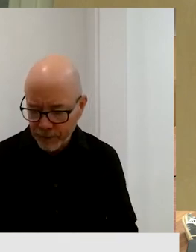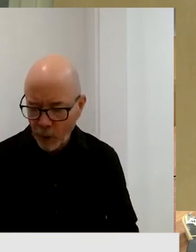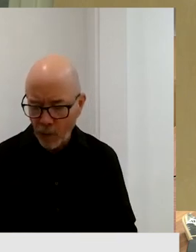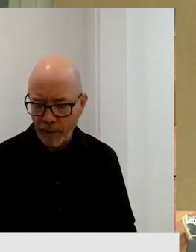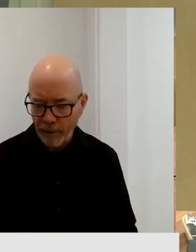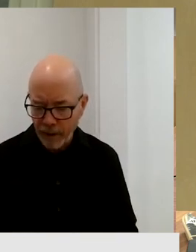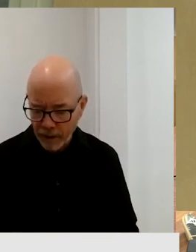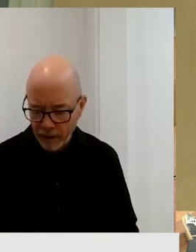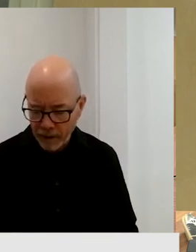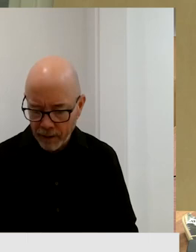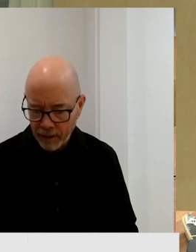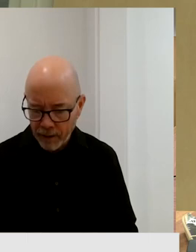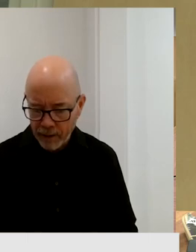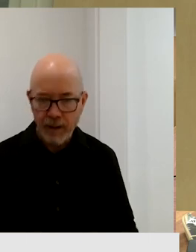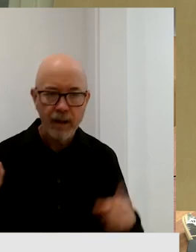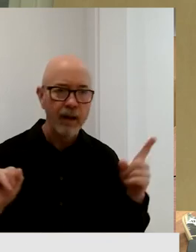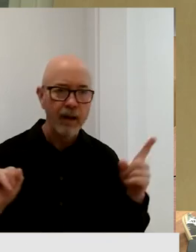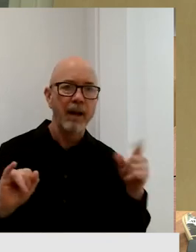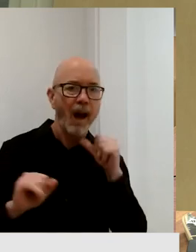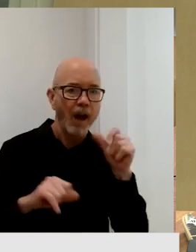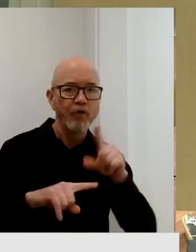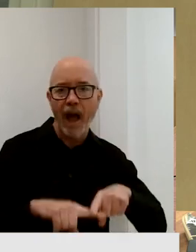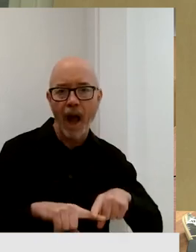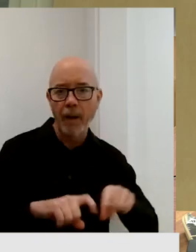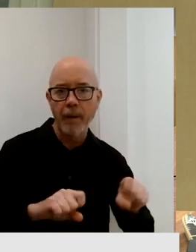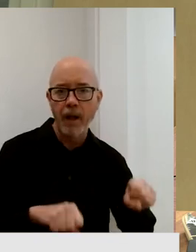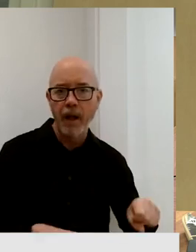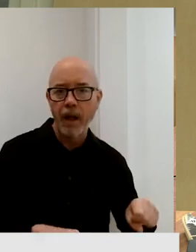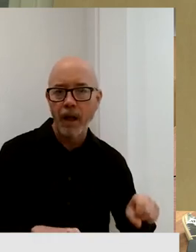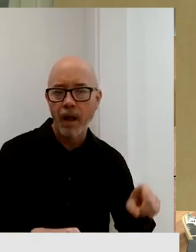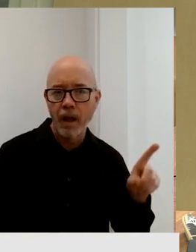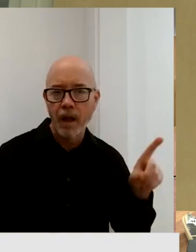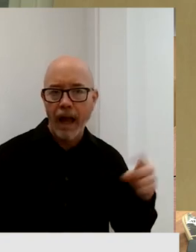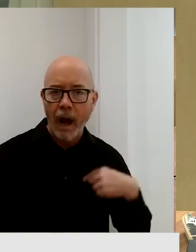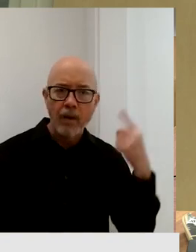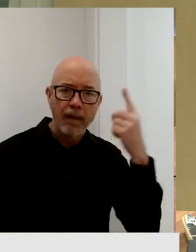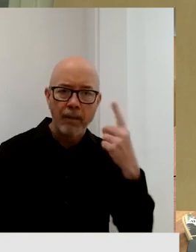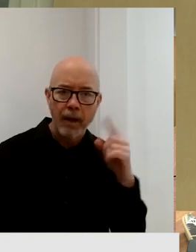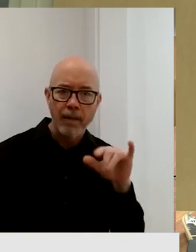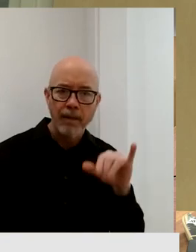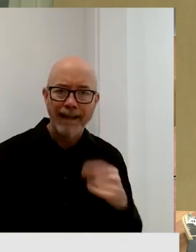It's too unreliable. Yeah. I was thinking of that a few minutes ago.